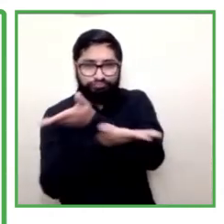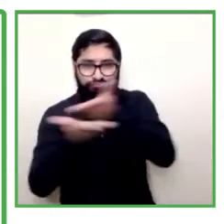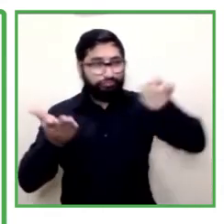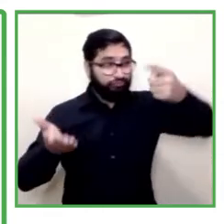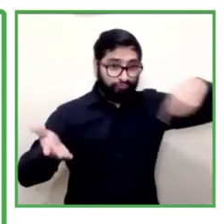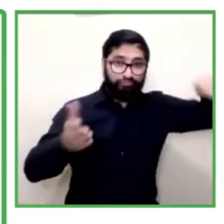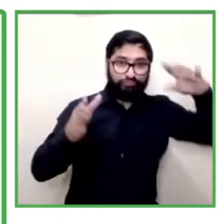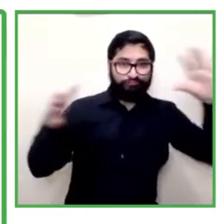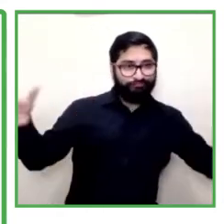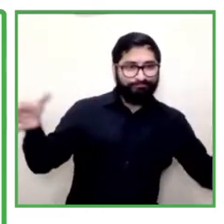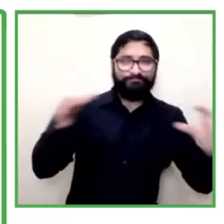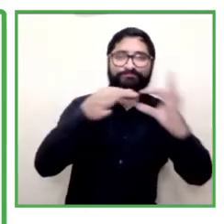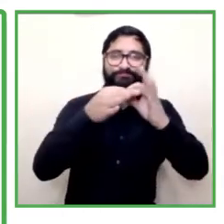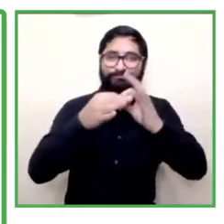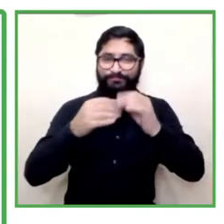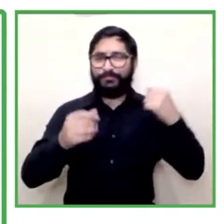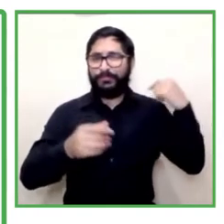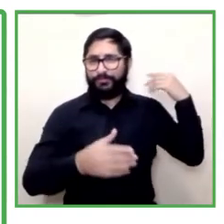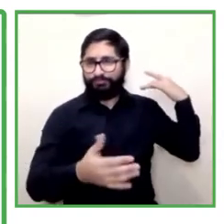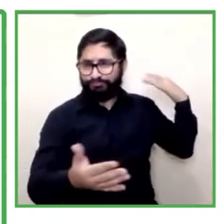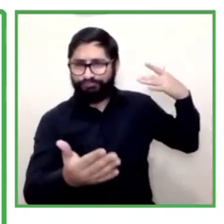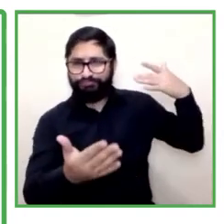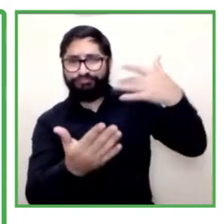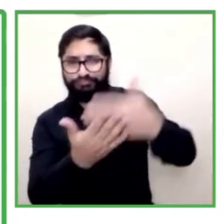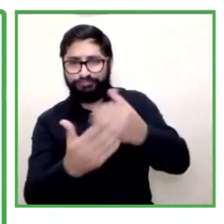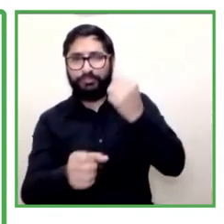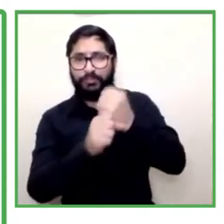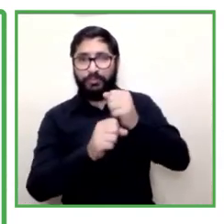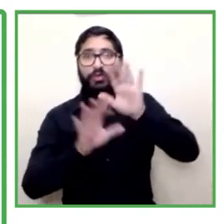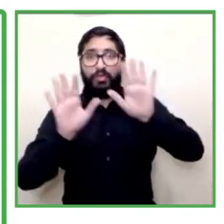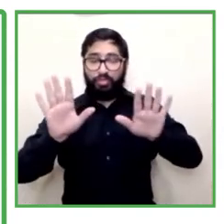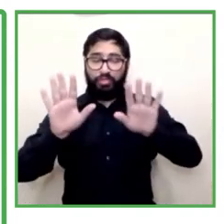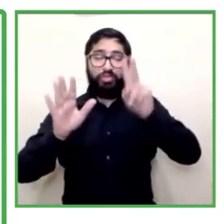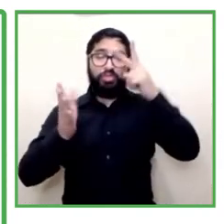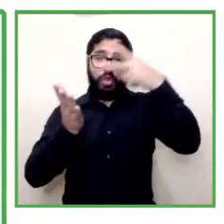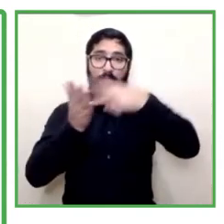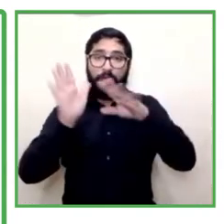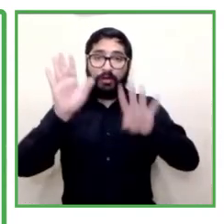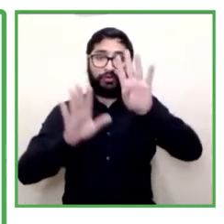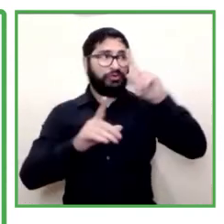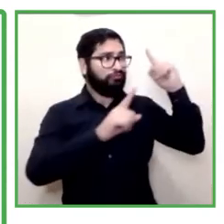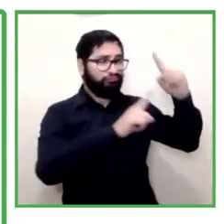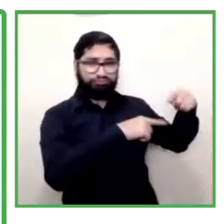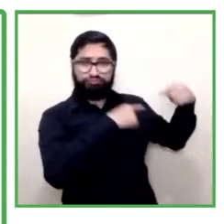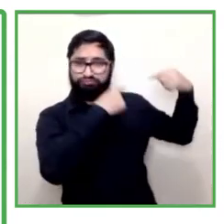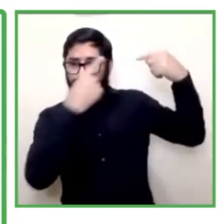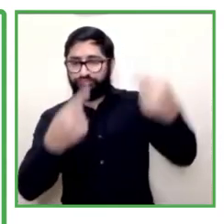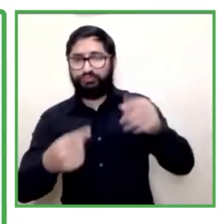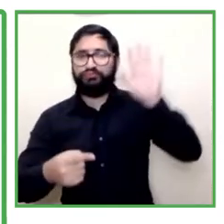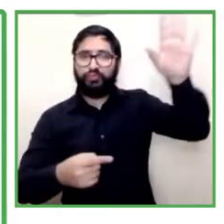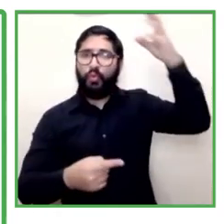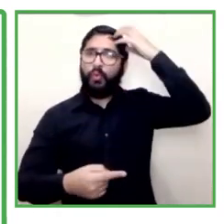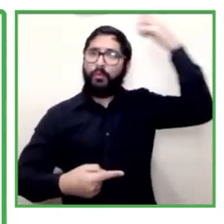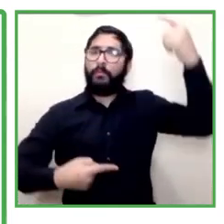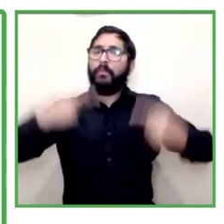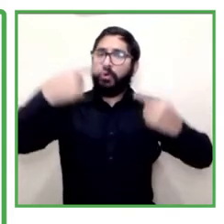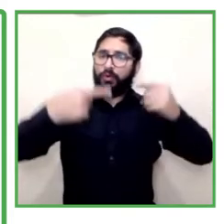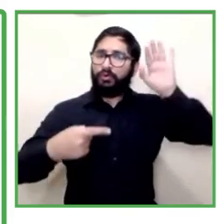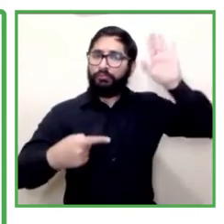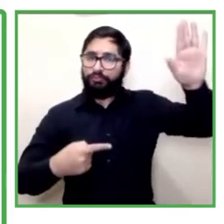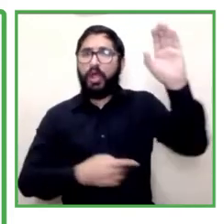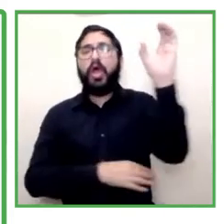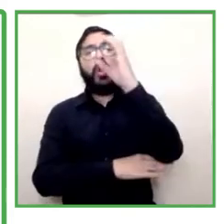we formulate it and we started adopting an institutional policy for